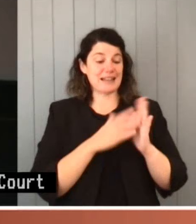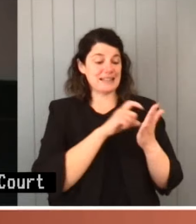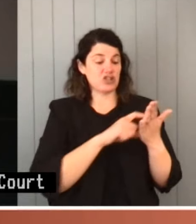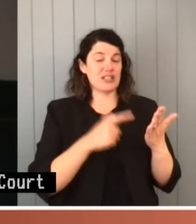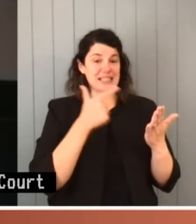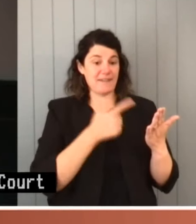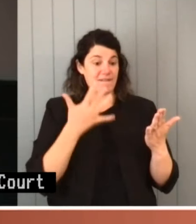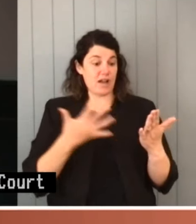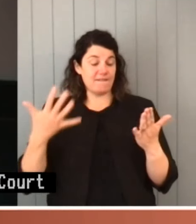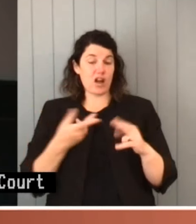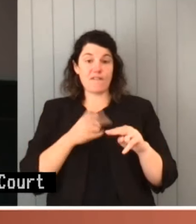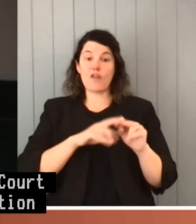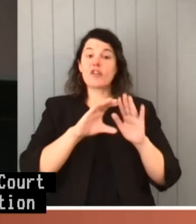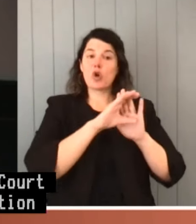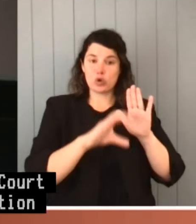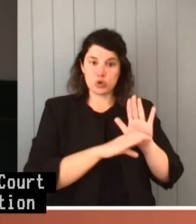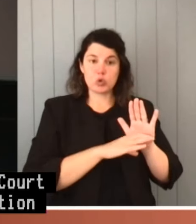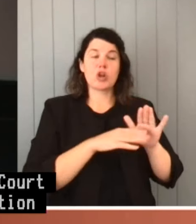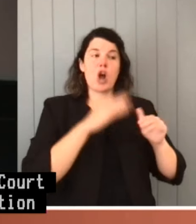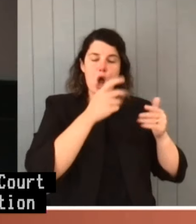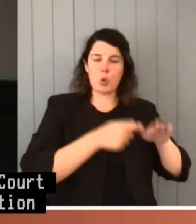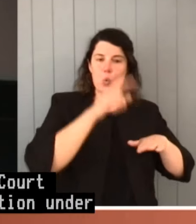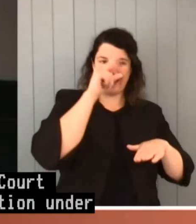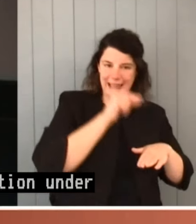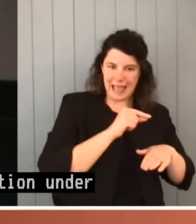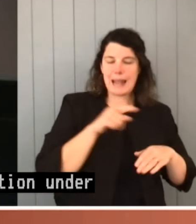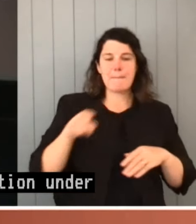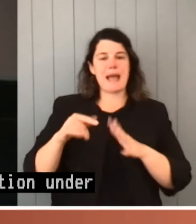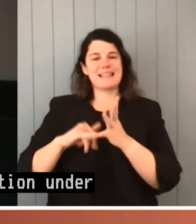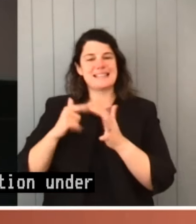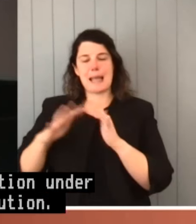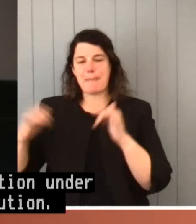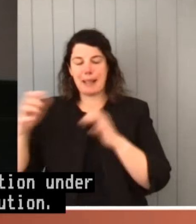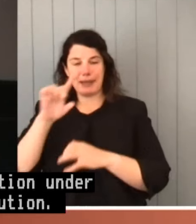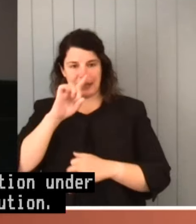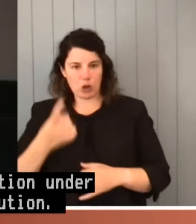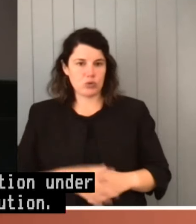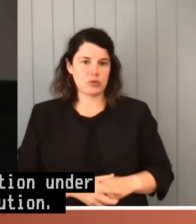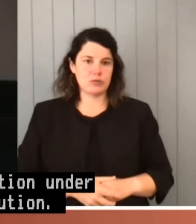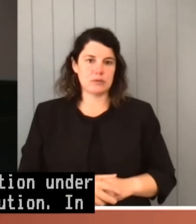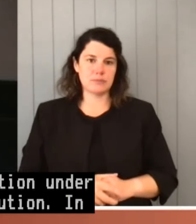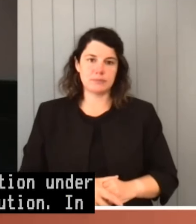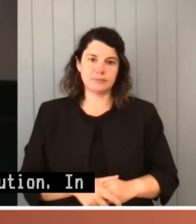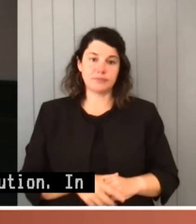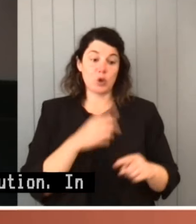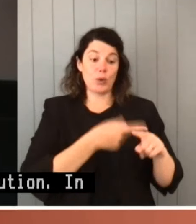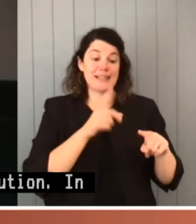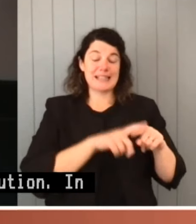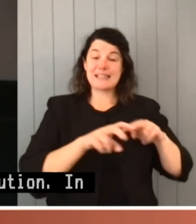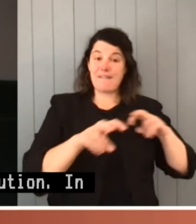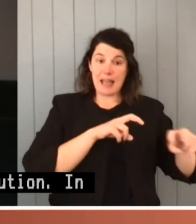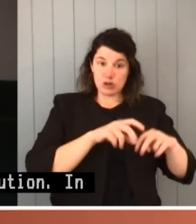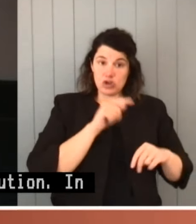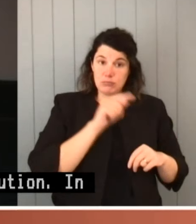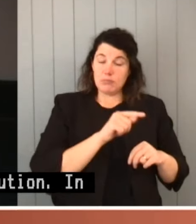the Constitution. In this area, in judicial review of executive action, the